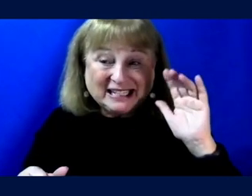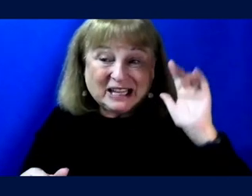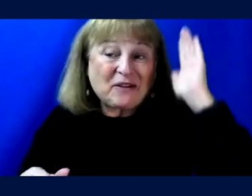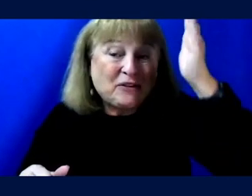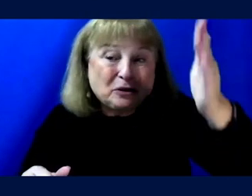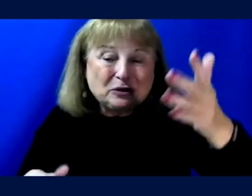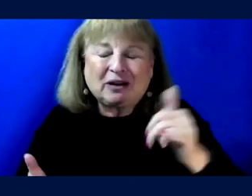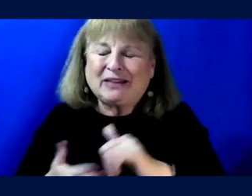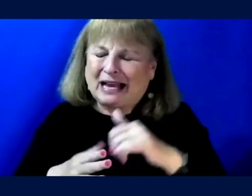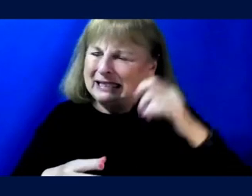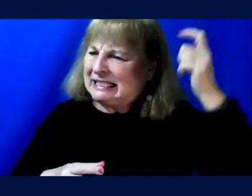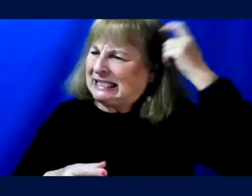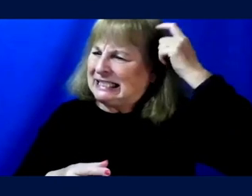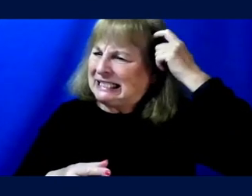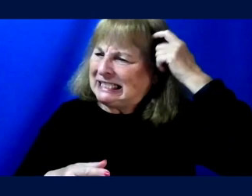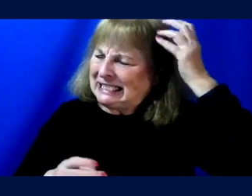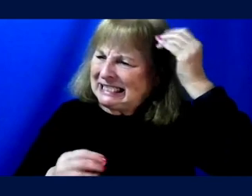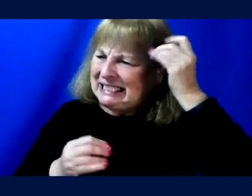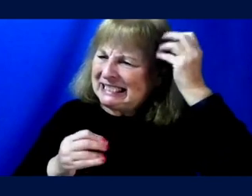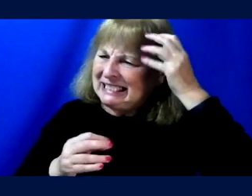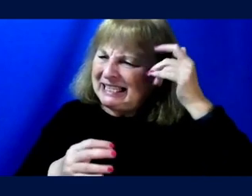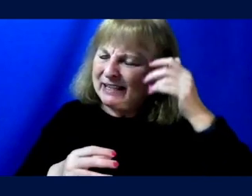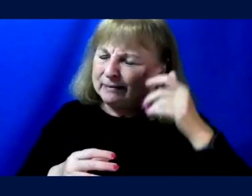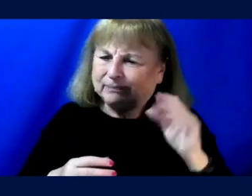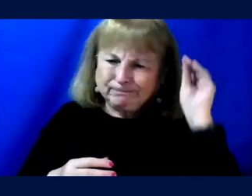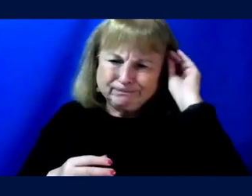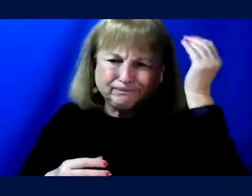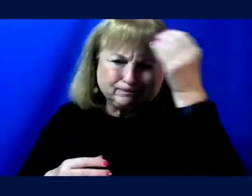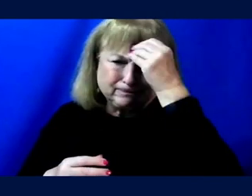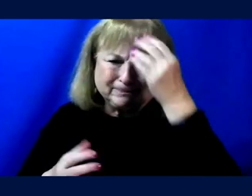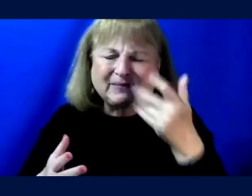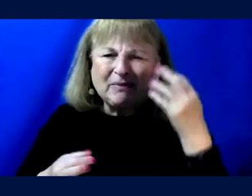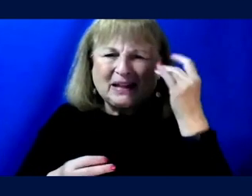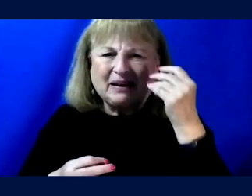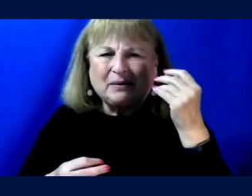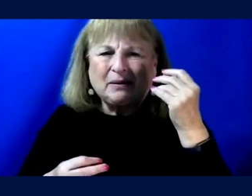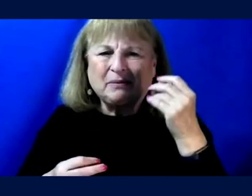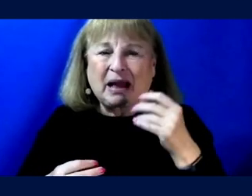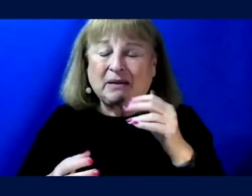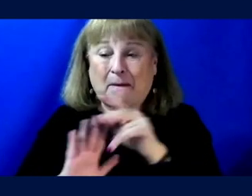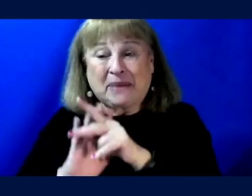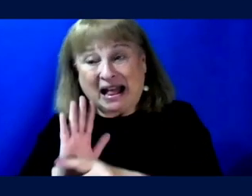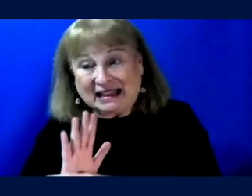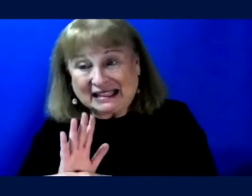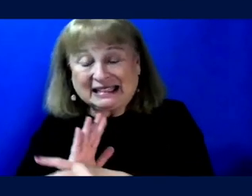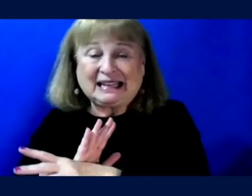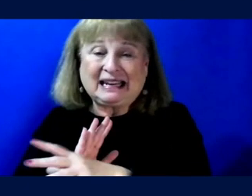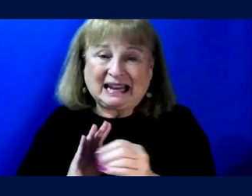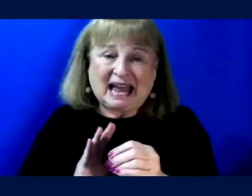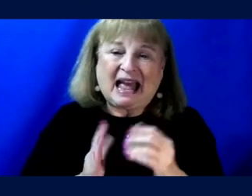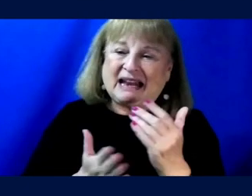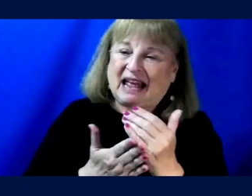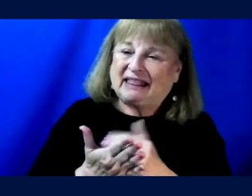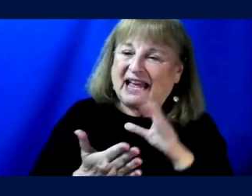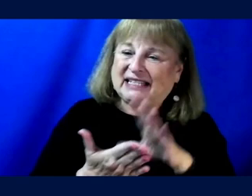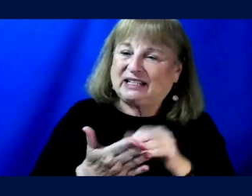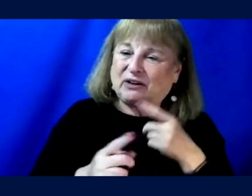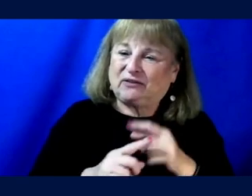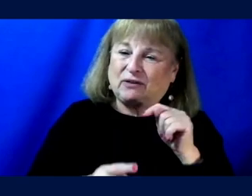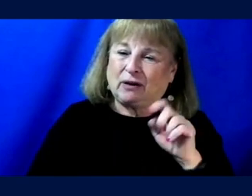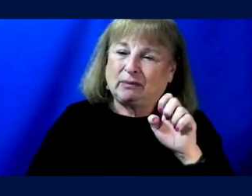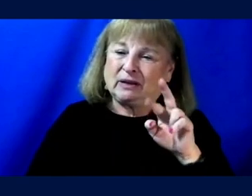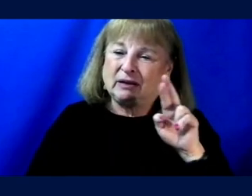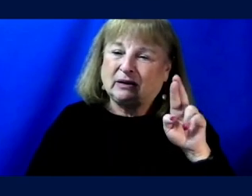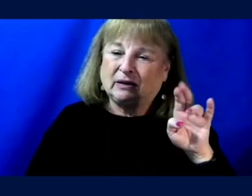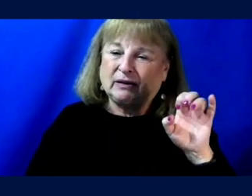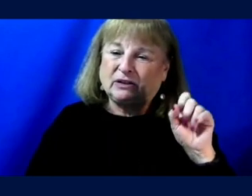lot of what's top of mind in terms of, um, uh, intersections of, uh, policy and also, you know, lessons learned from terrestrial use cases,